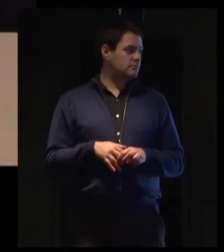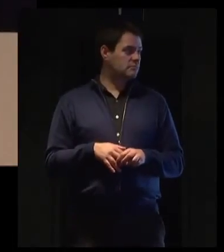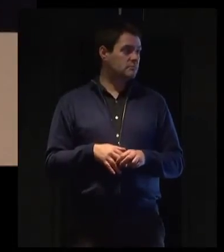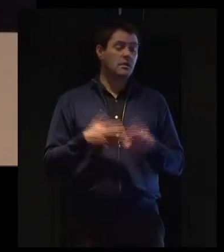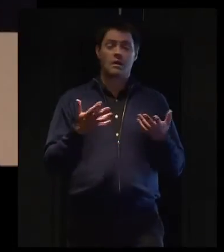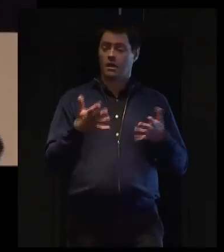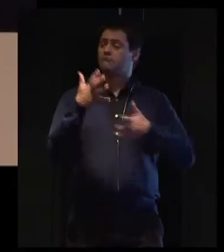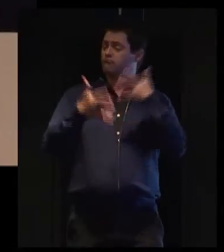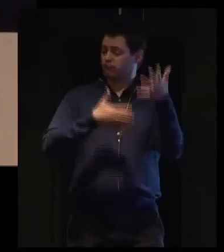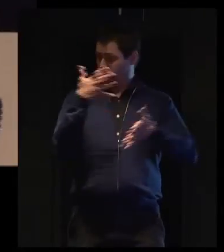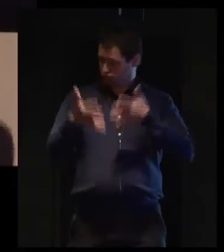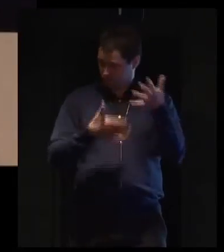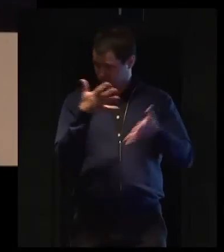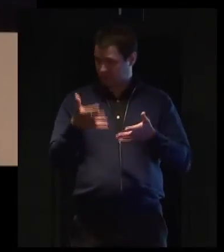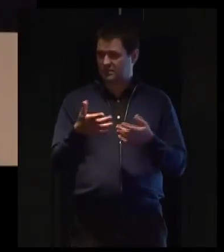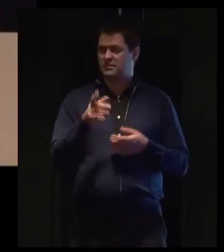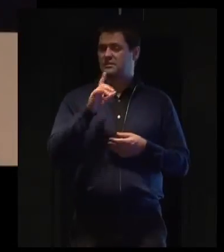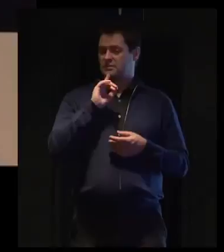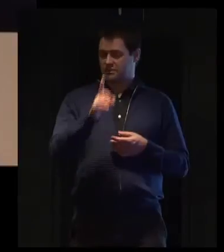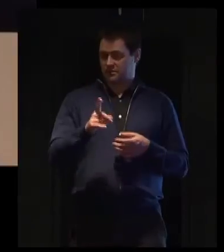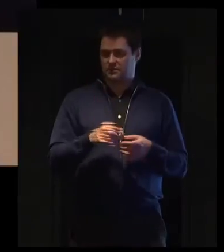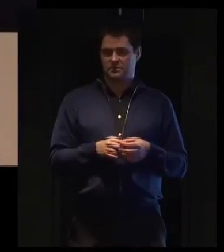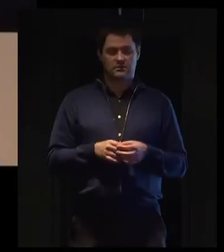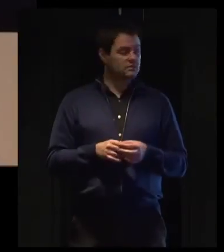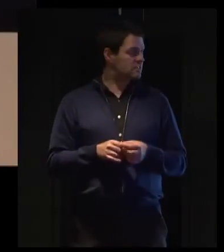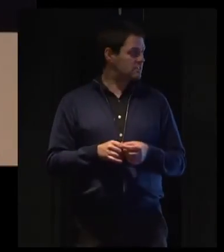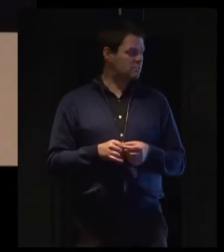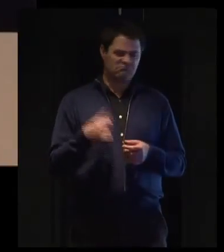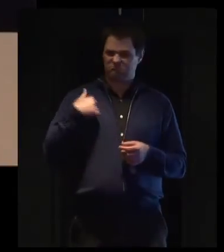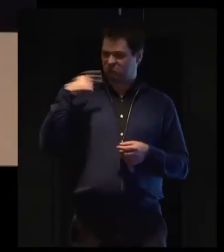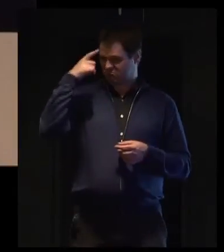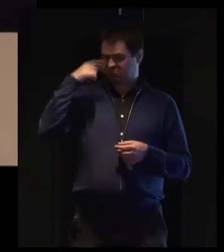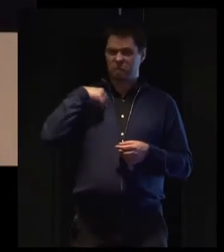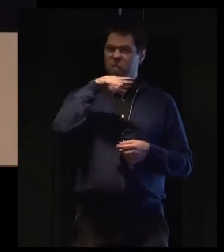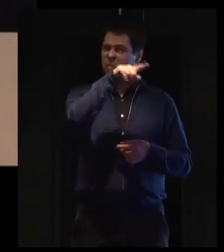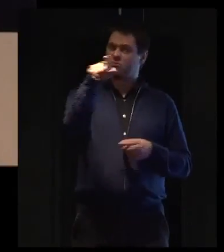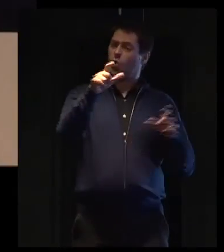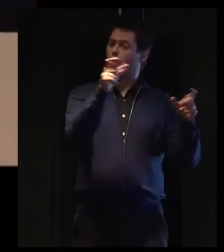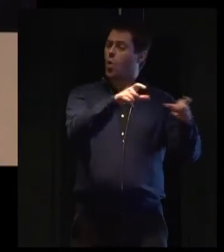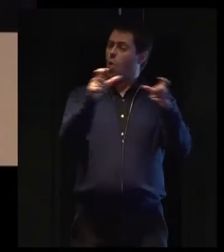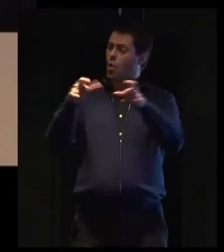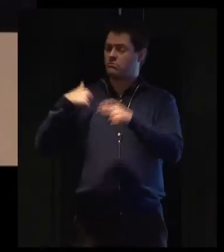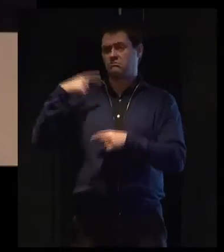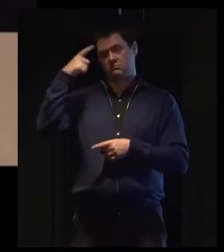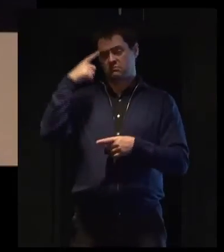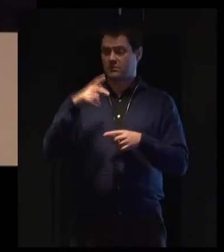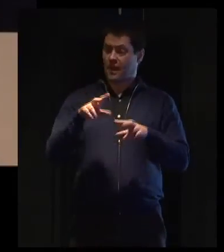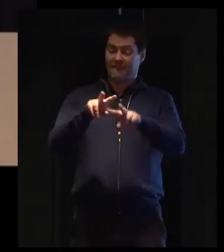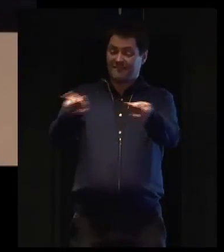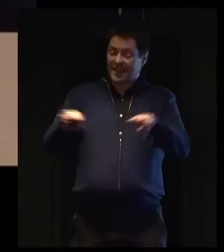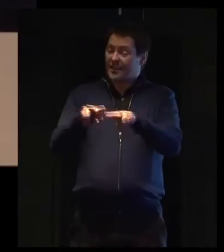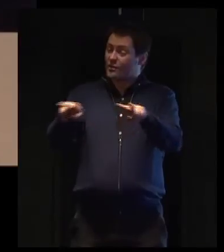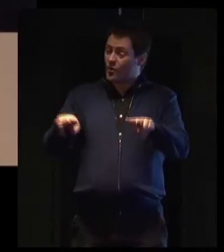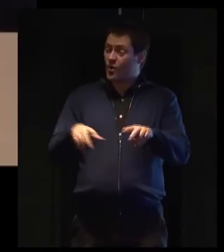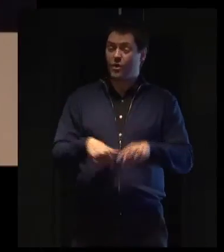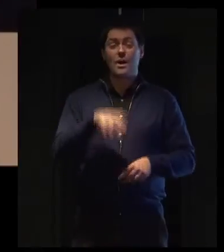Sign language, again, is something that we are recommending that clubs start to look at and consider on video equipment and